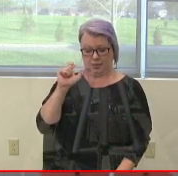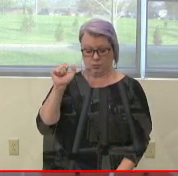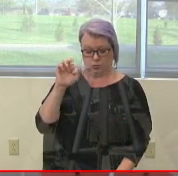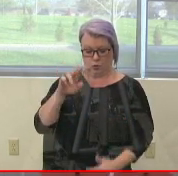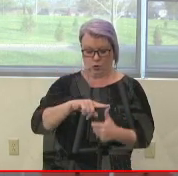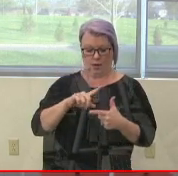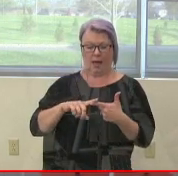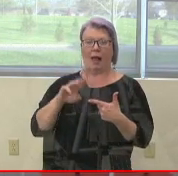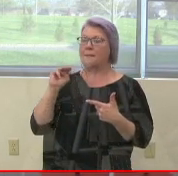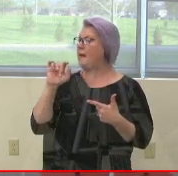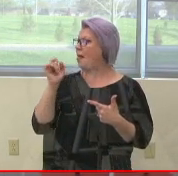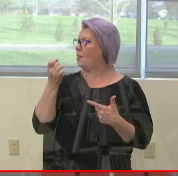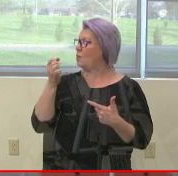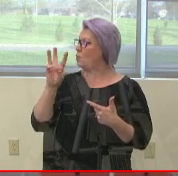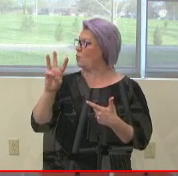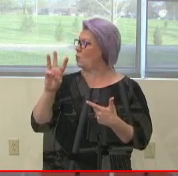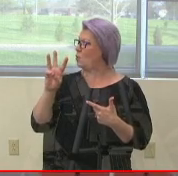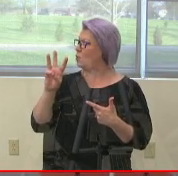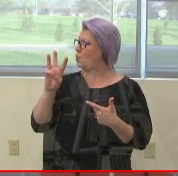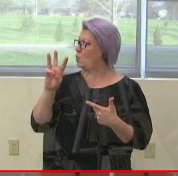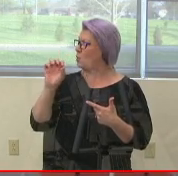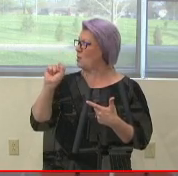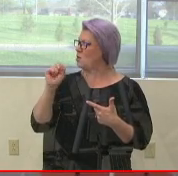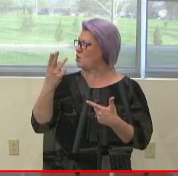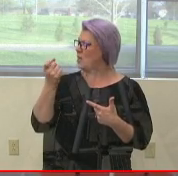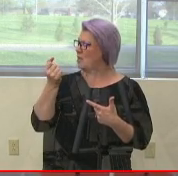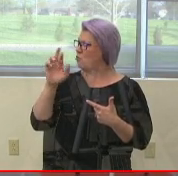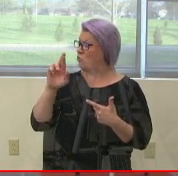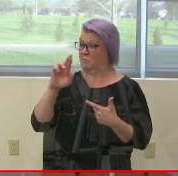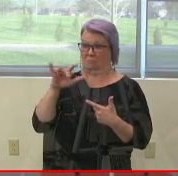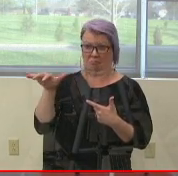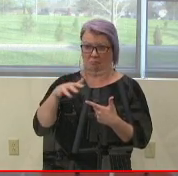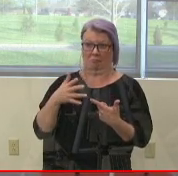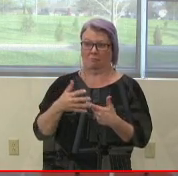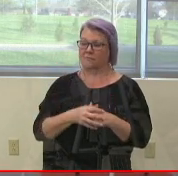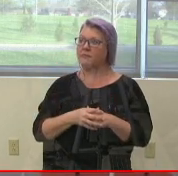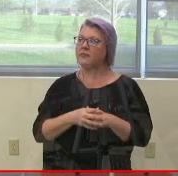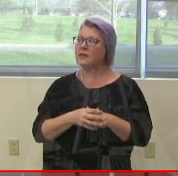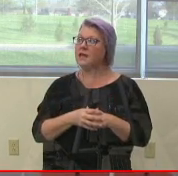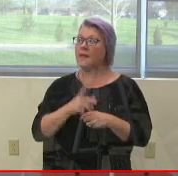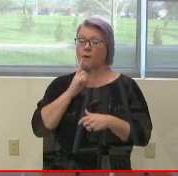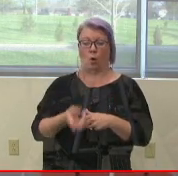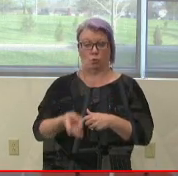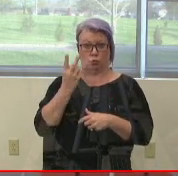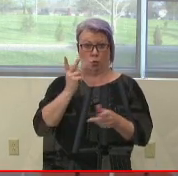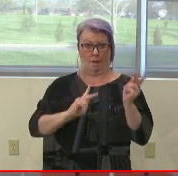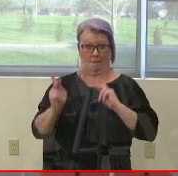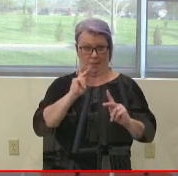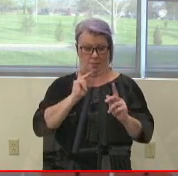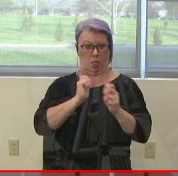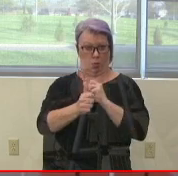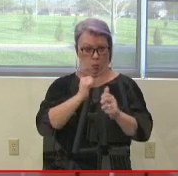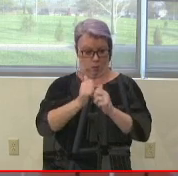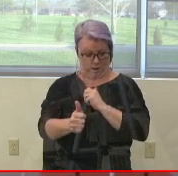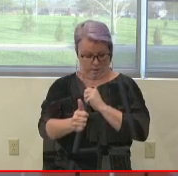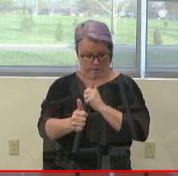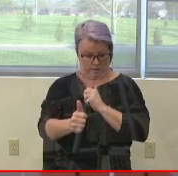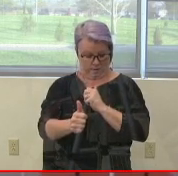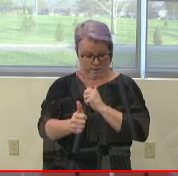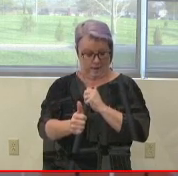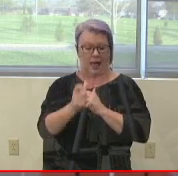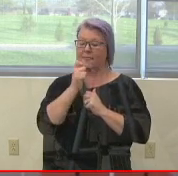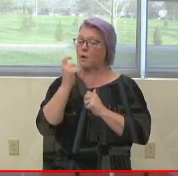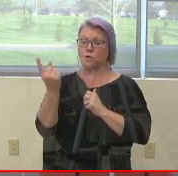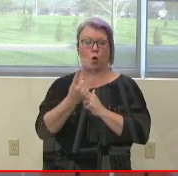filing for two open director positions and having no one to oppose them, qualifies for a non-election